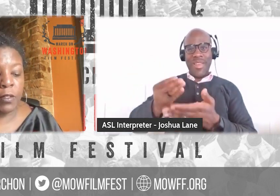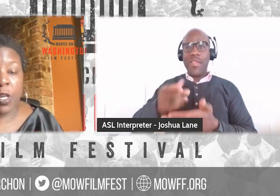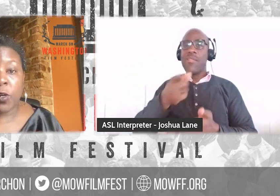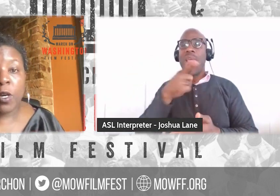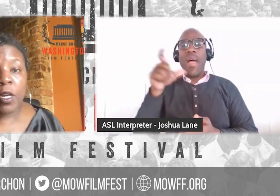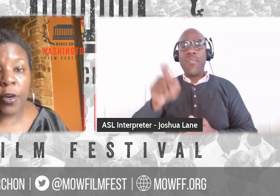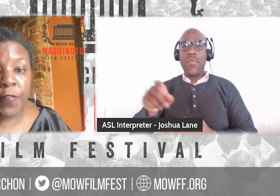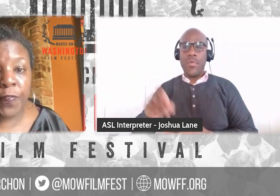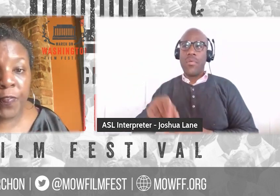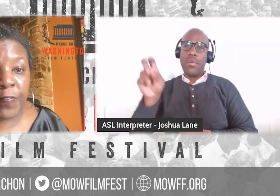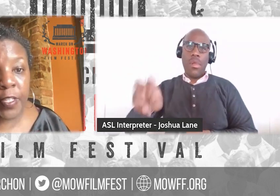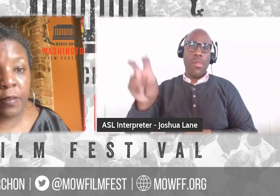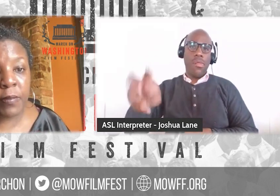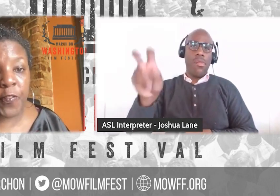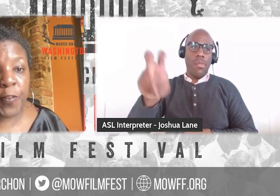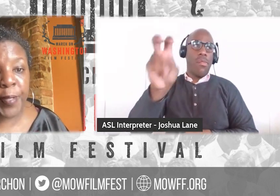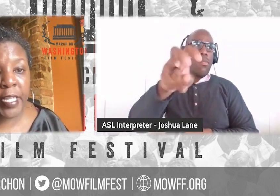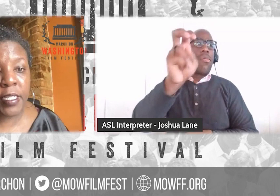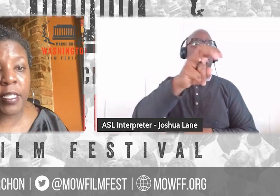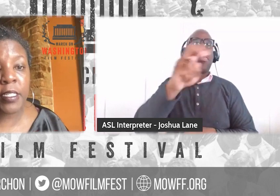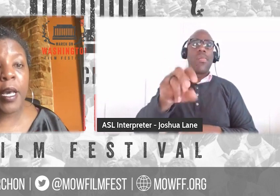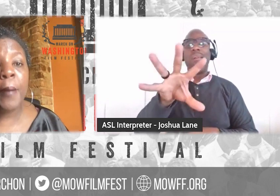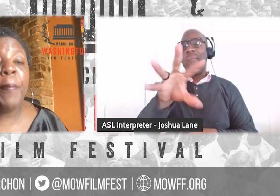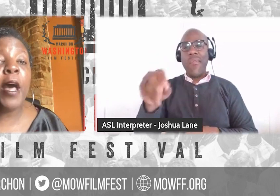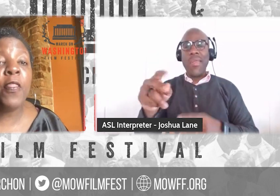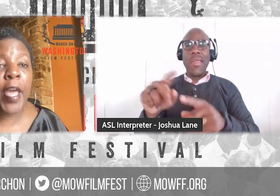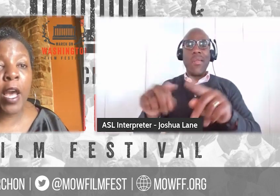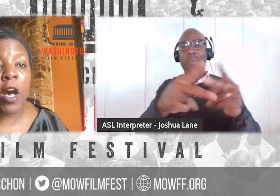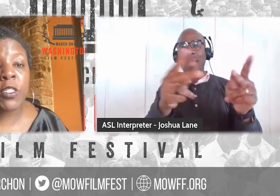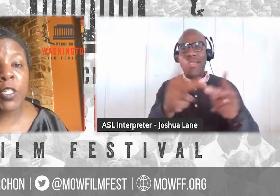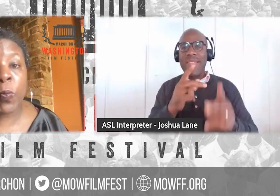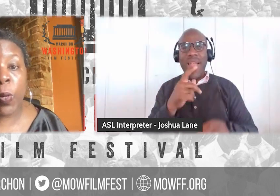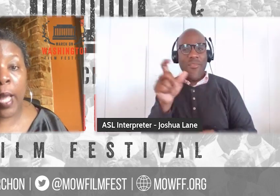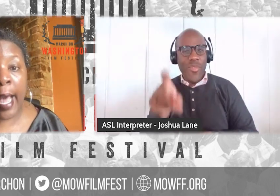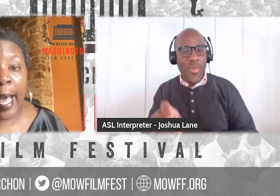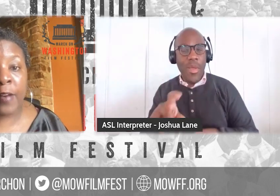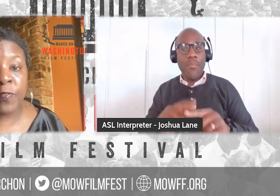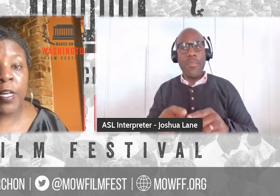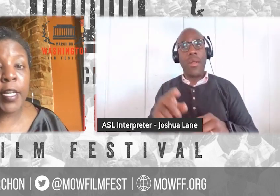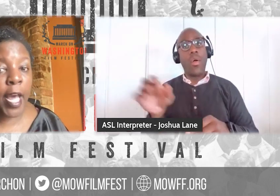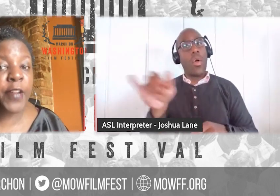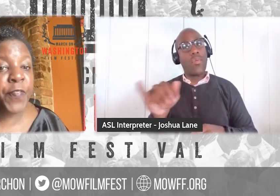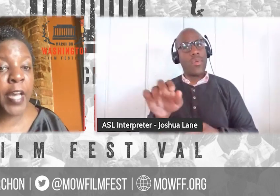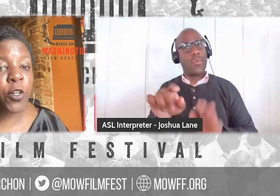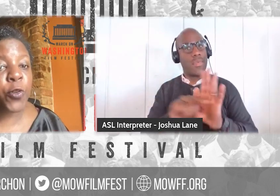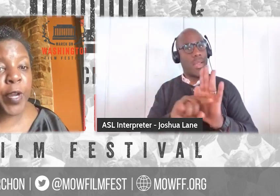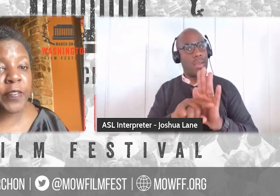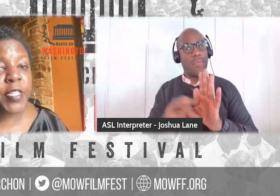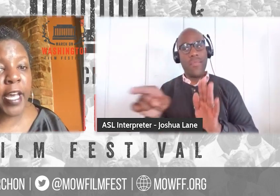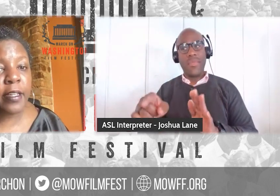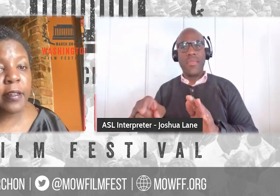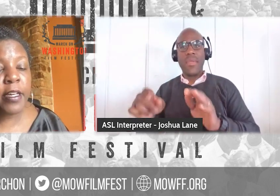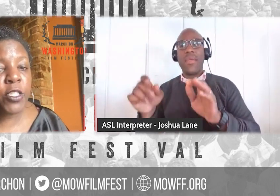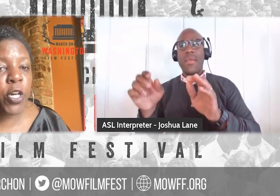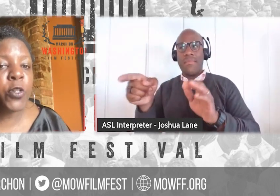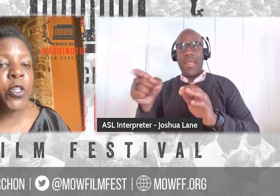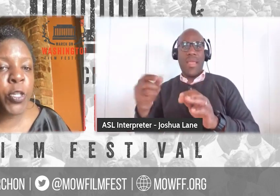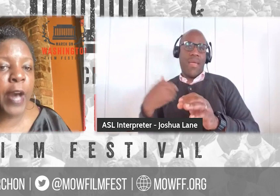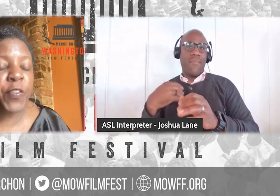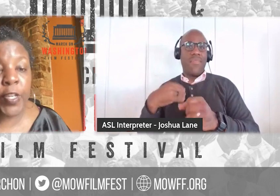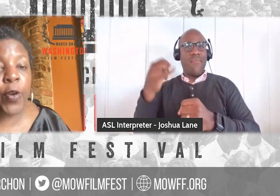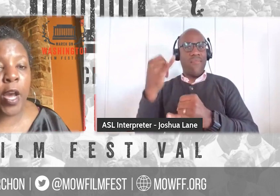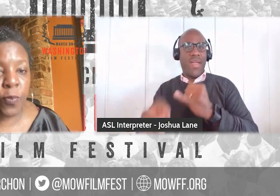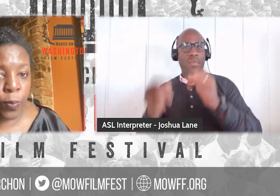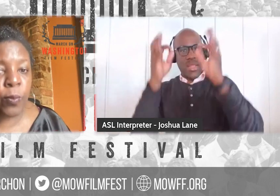have to, you know, go to 50 different places, but they also will have kind of final creative say. So